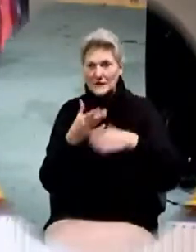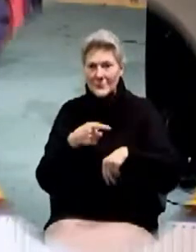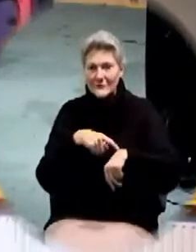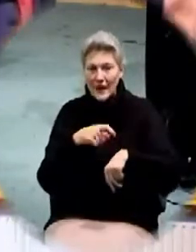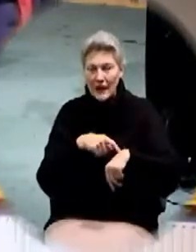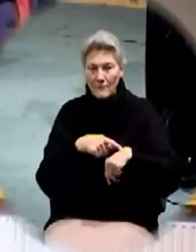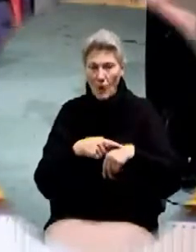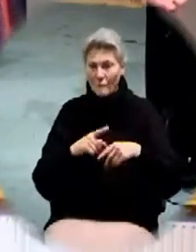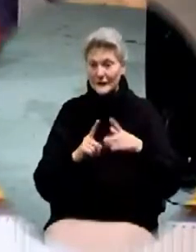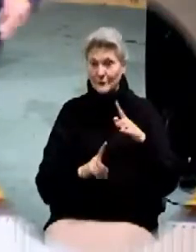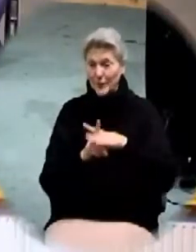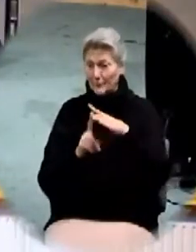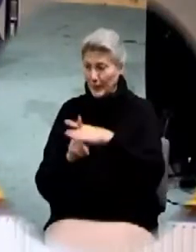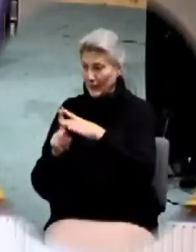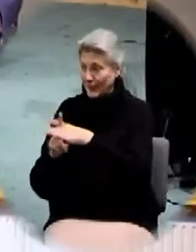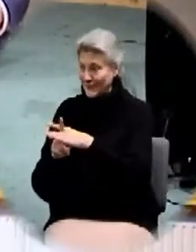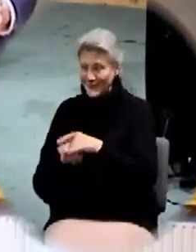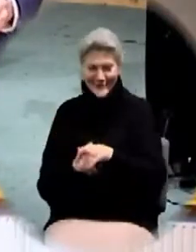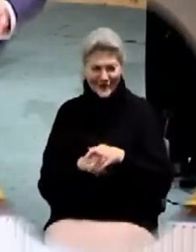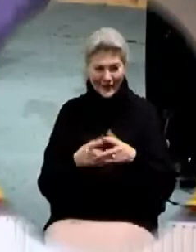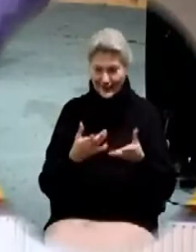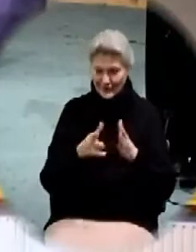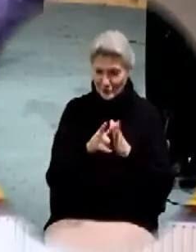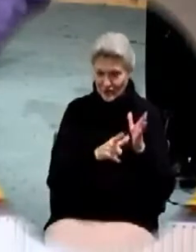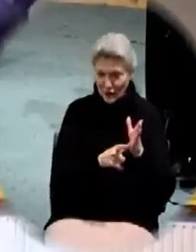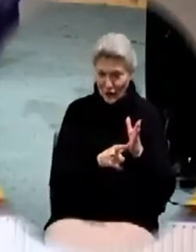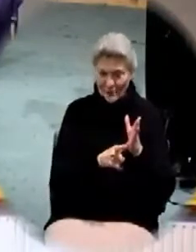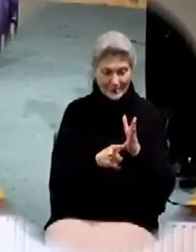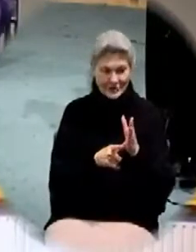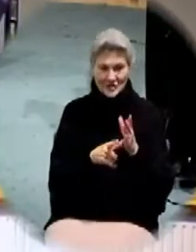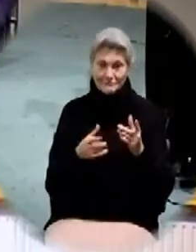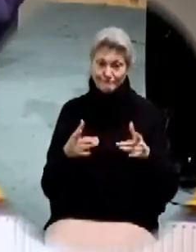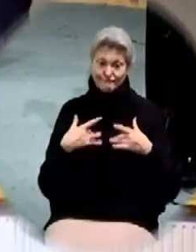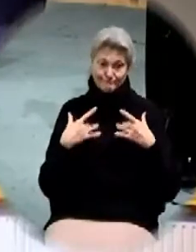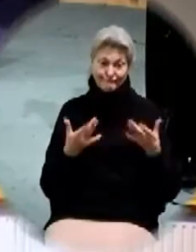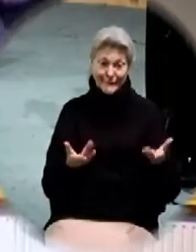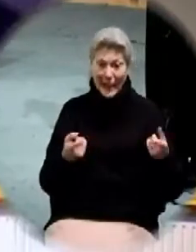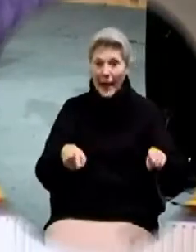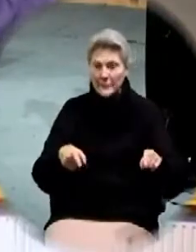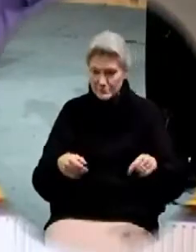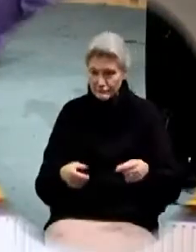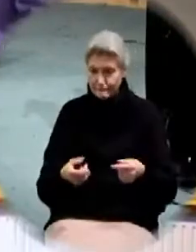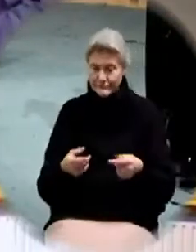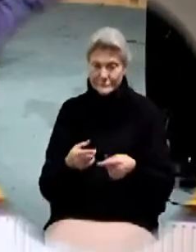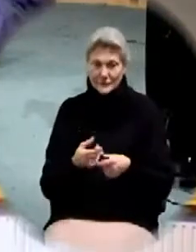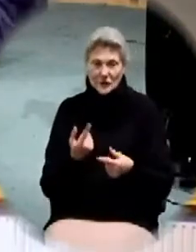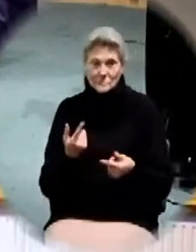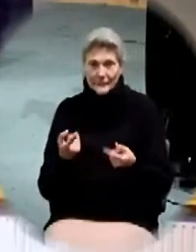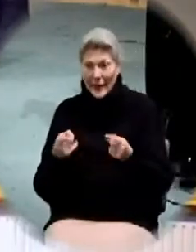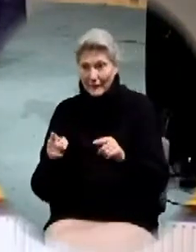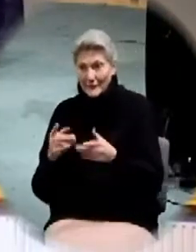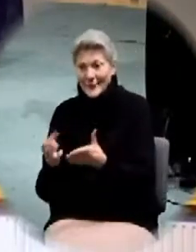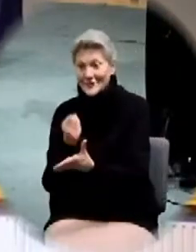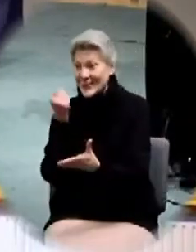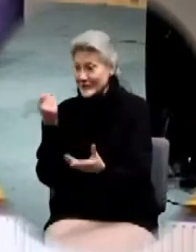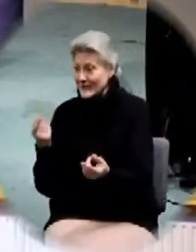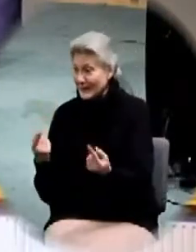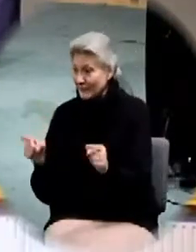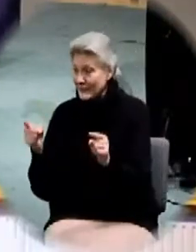time, all of a sudden we came to these laws that Newton was so smart and intelligent to be able to determine?